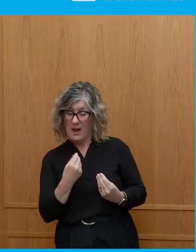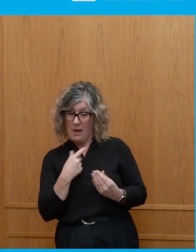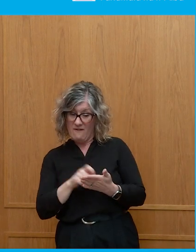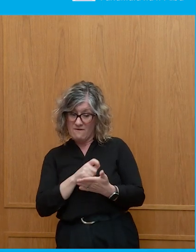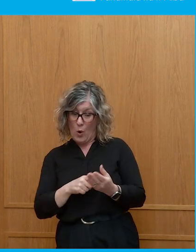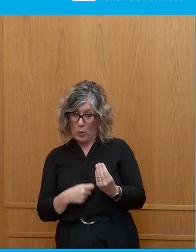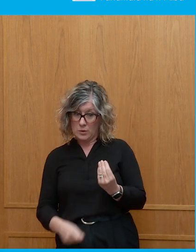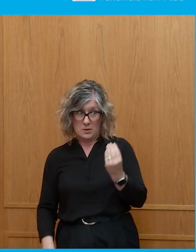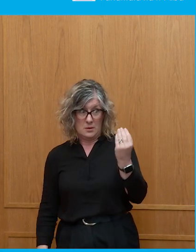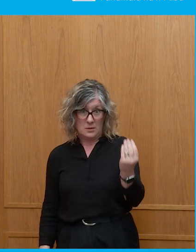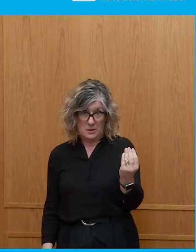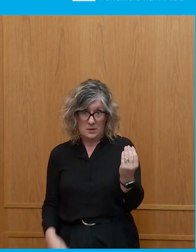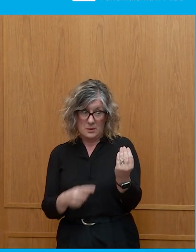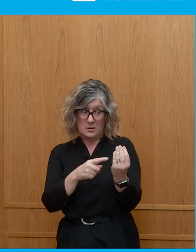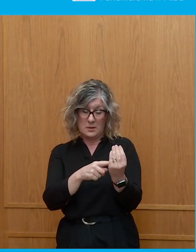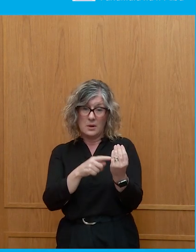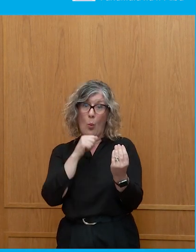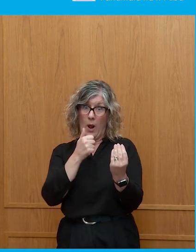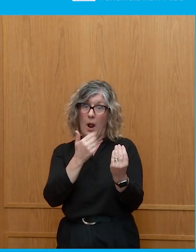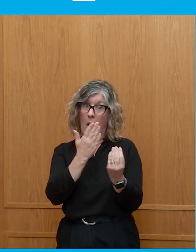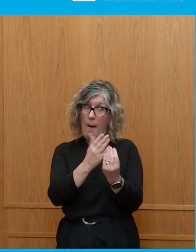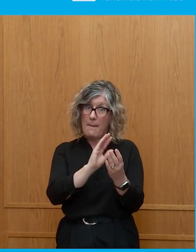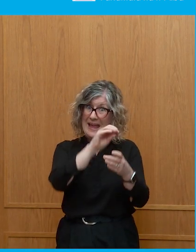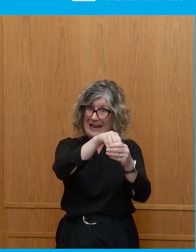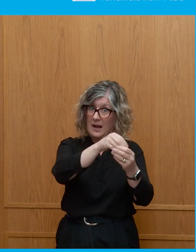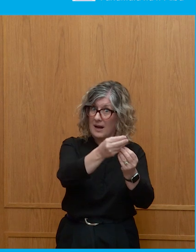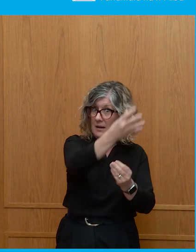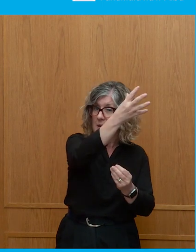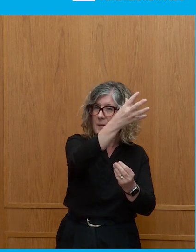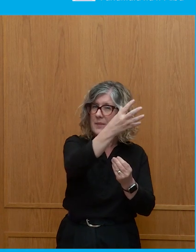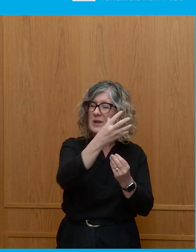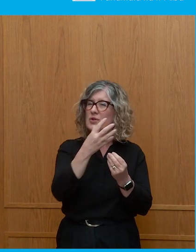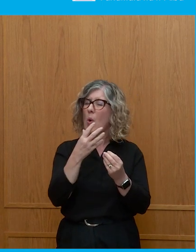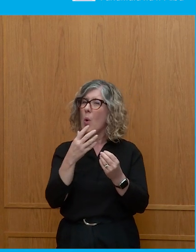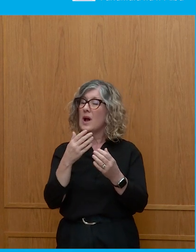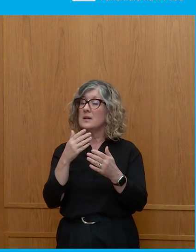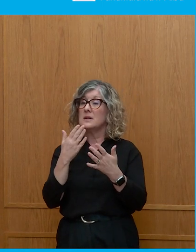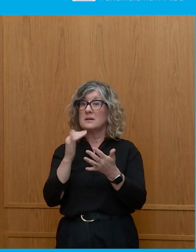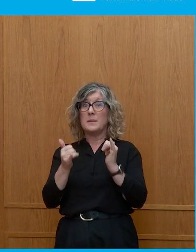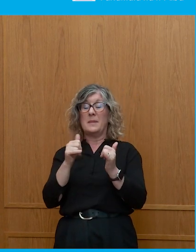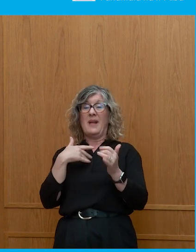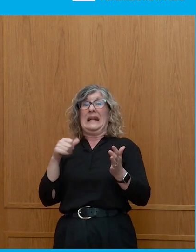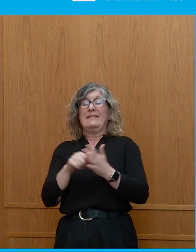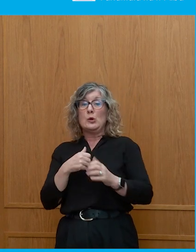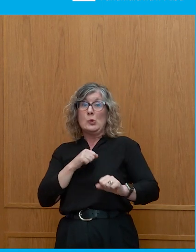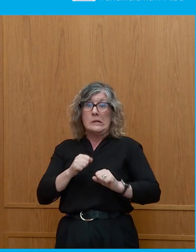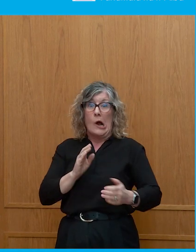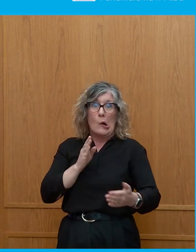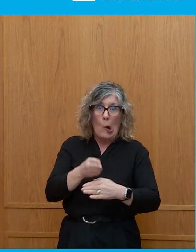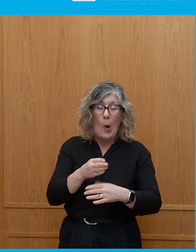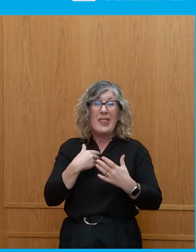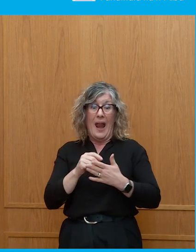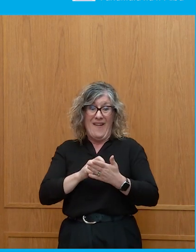even happens. So not only the ease or difficulty that it takes to vote, but then the belief that your vote will actually be counted.